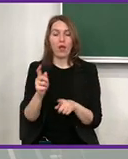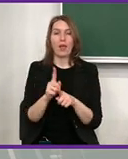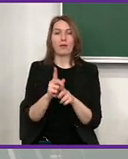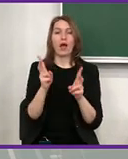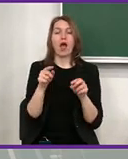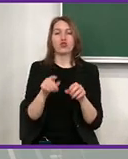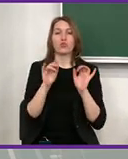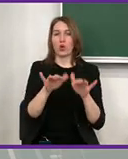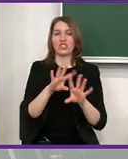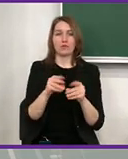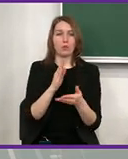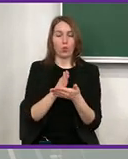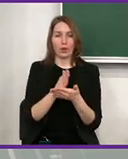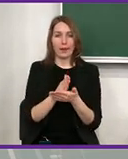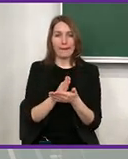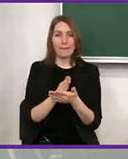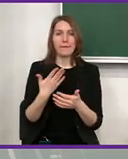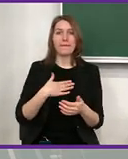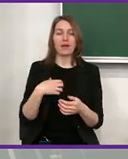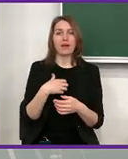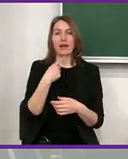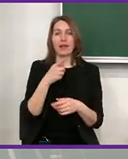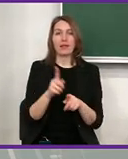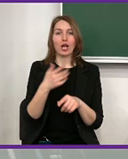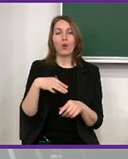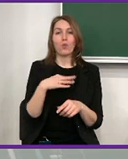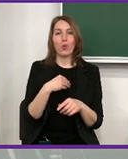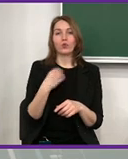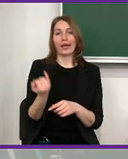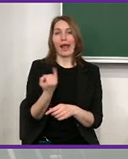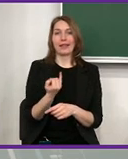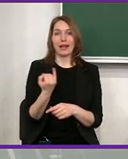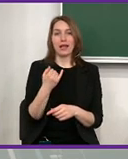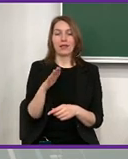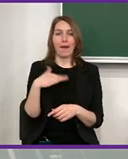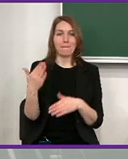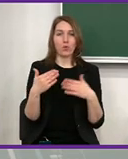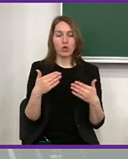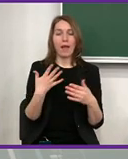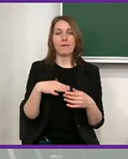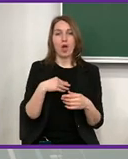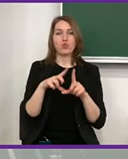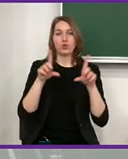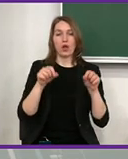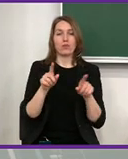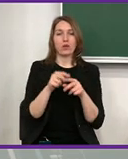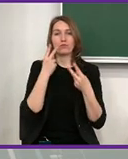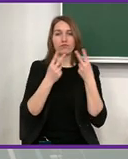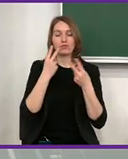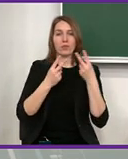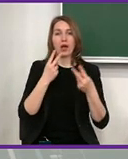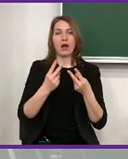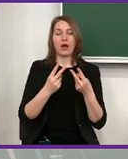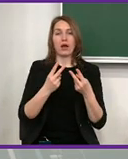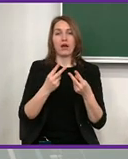procurement, we are limited to whom we can give some, first hand to whom not. But